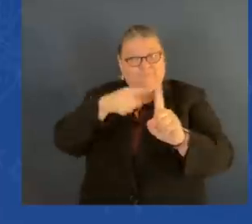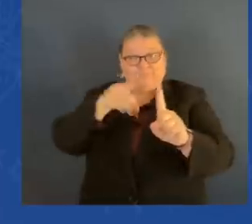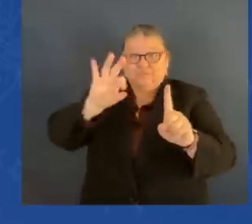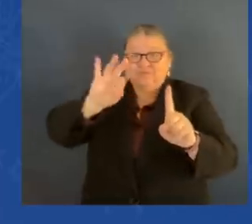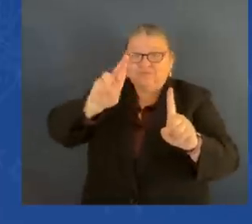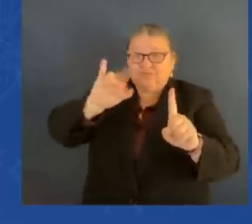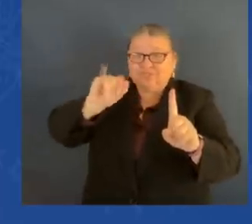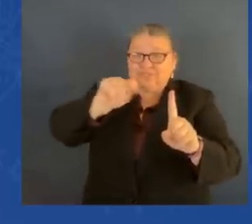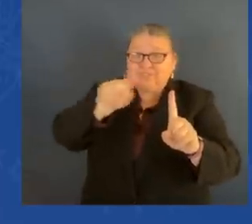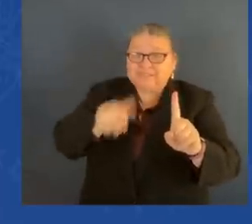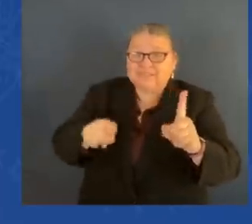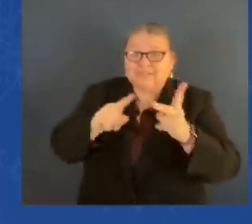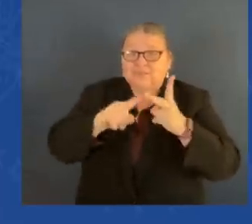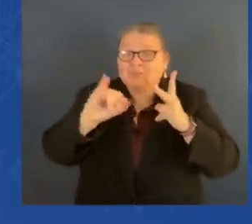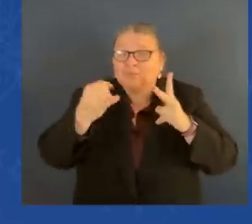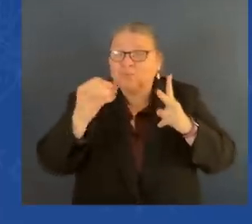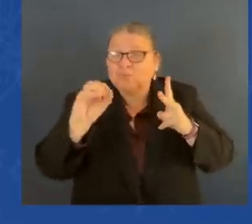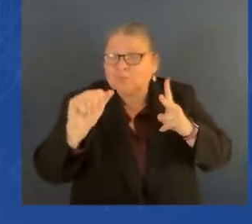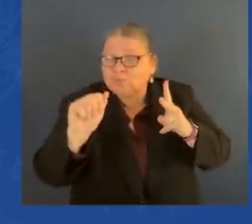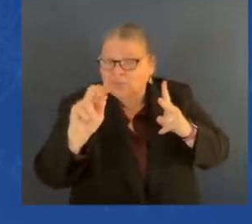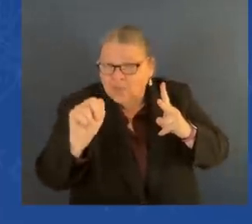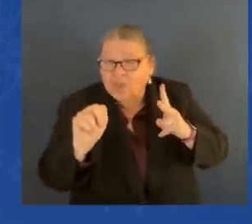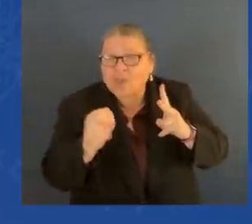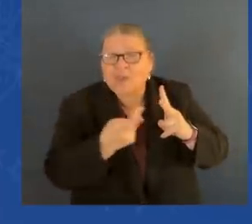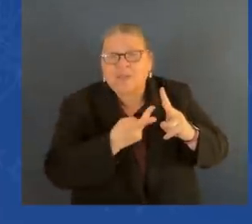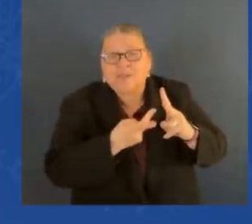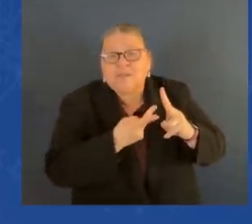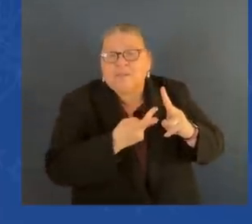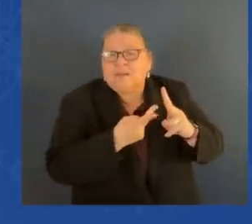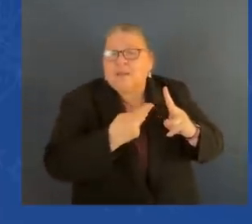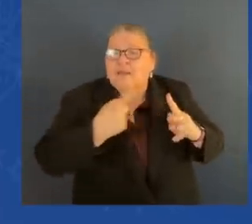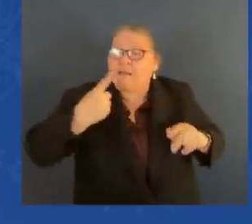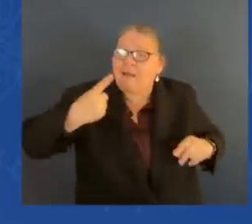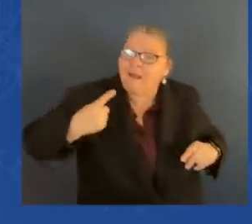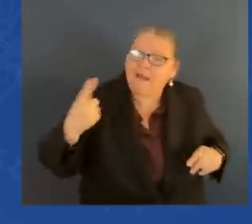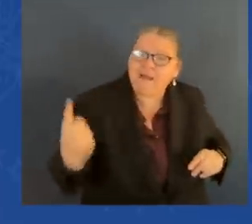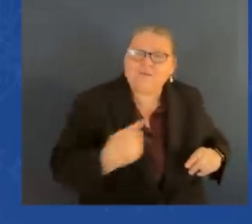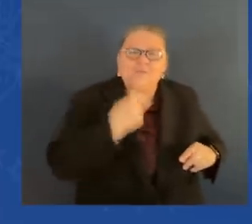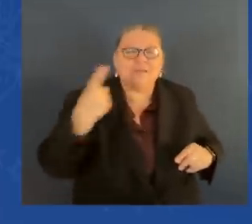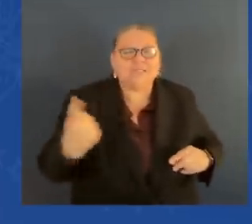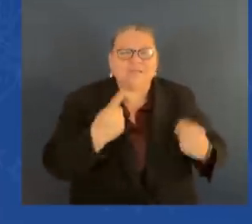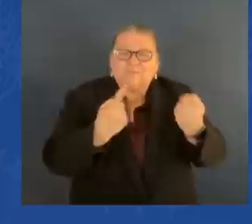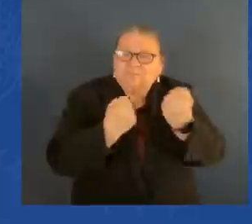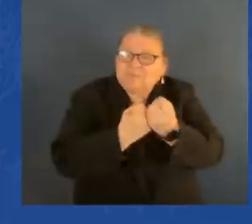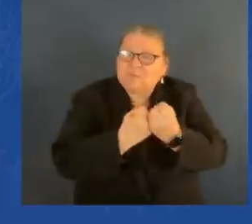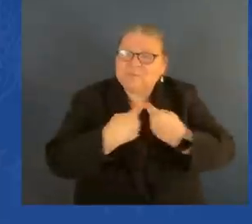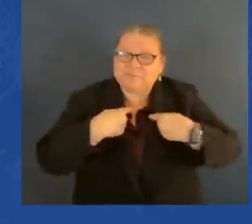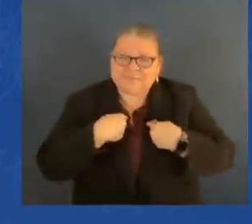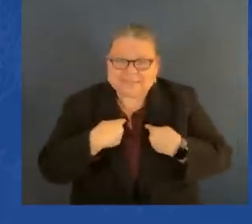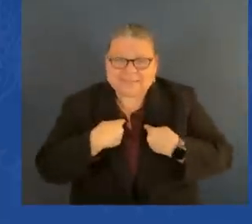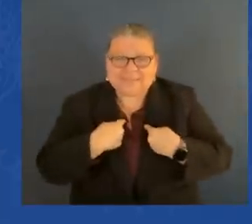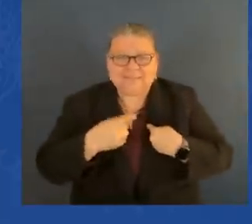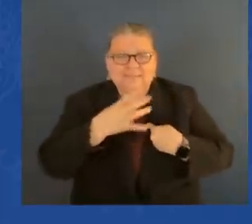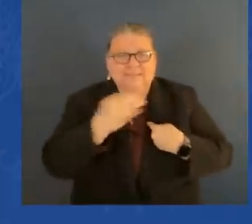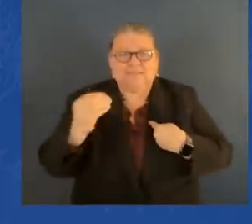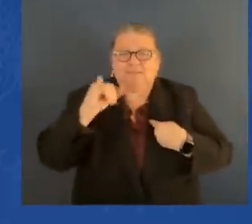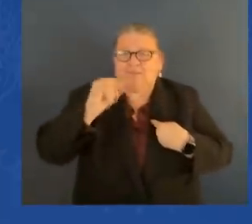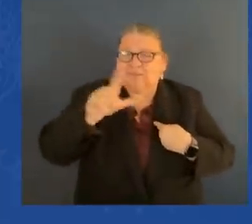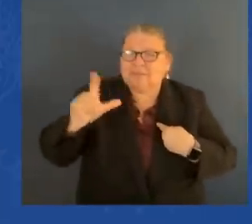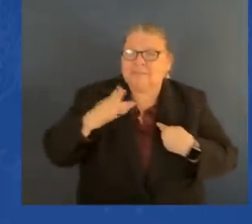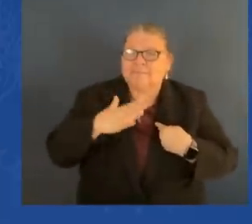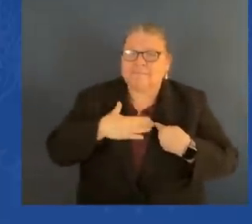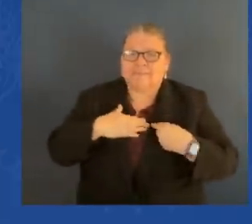here. But they were there for Jill and me and my family. Not on a political level, but on a personal level.